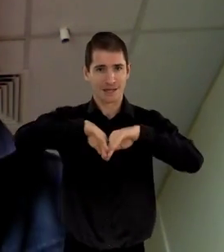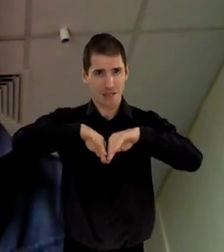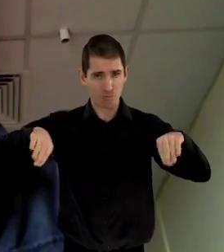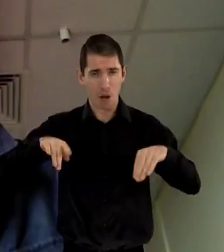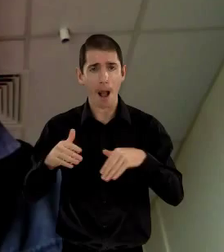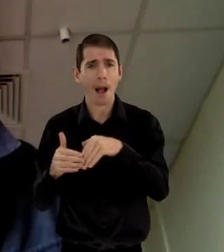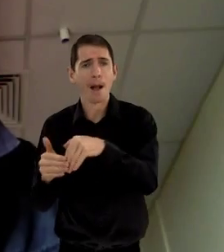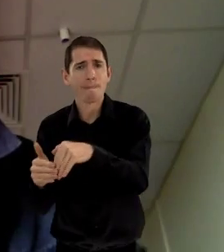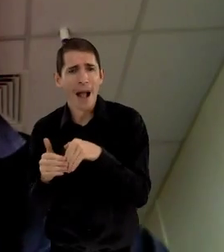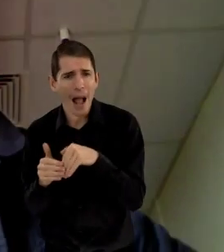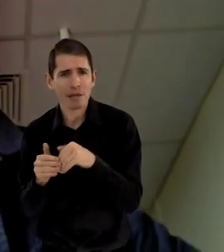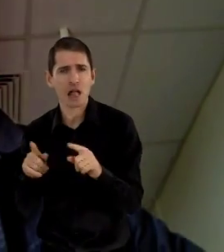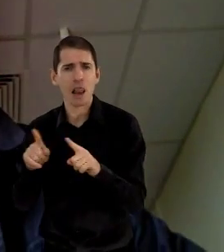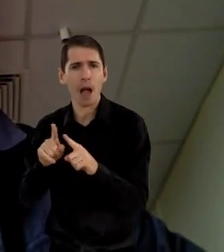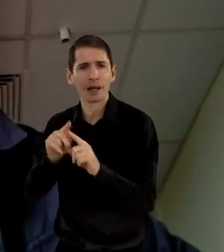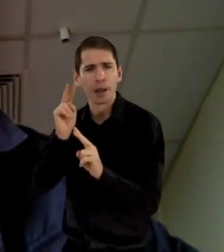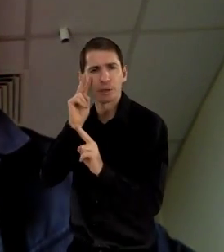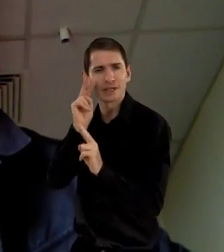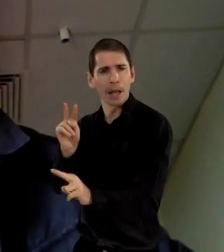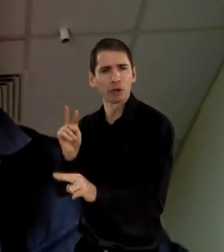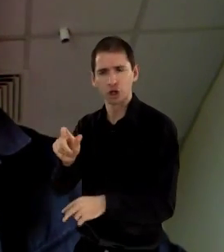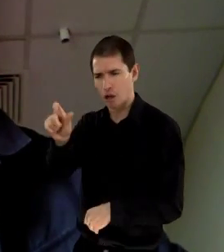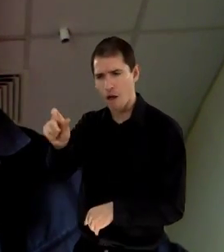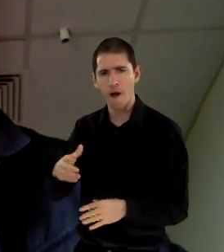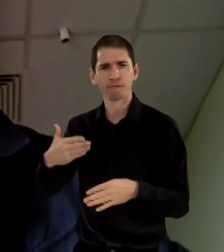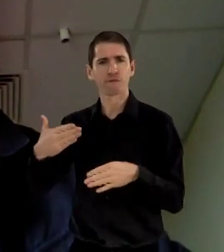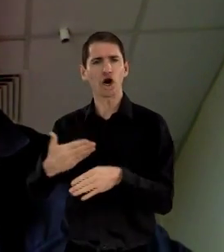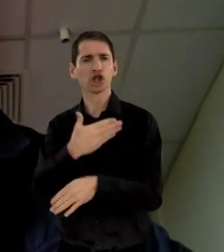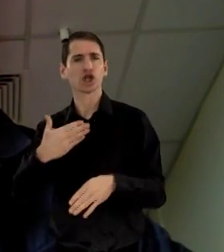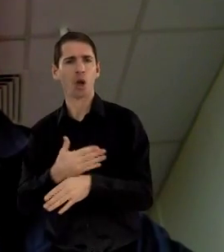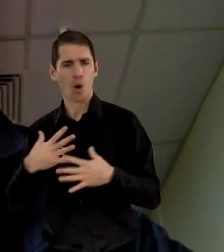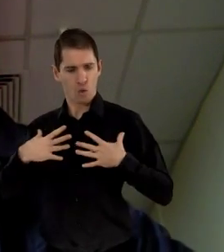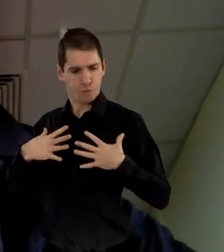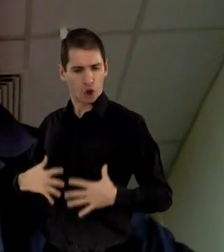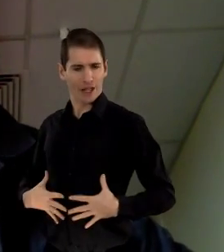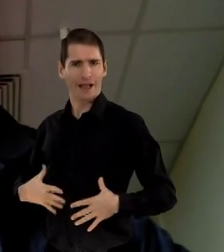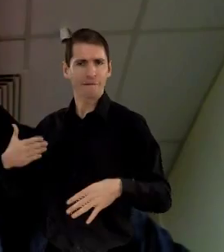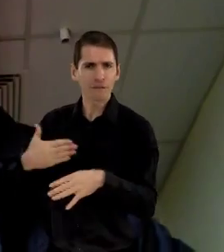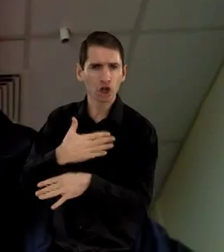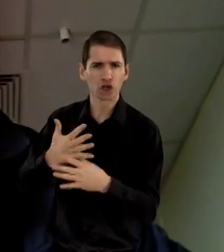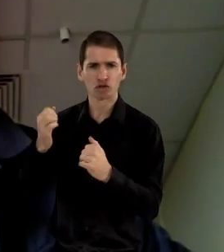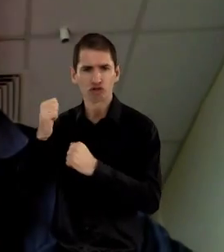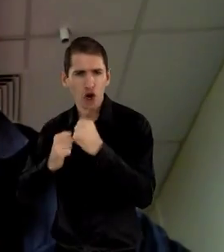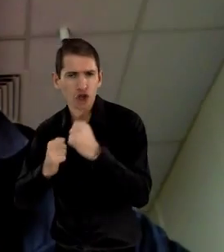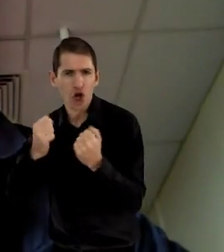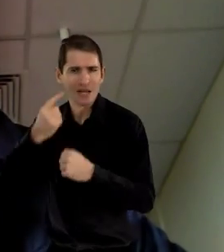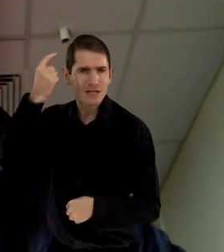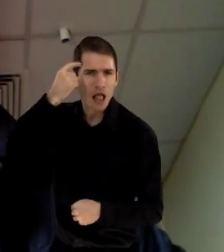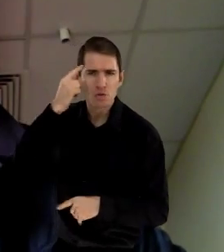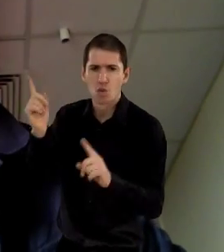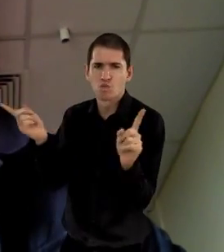is basically perceptions of function, bodily, structure,